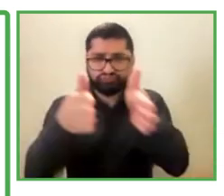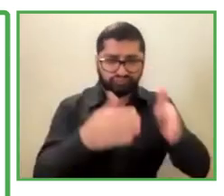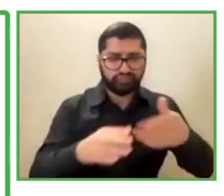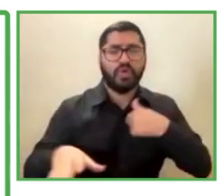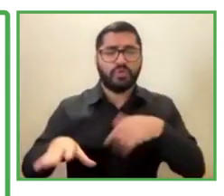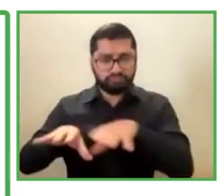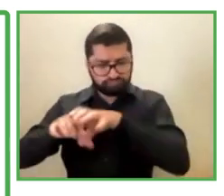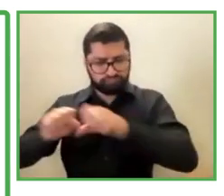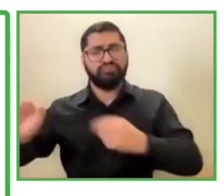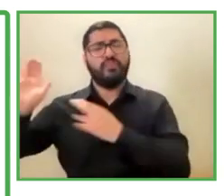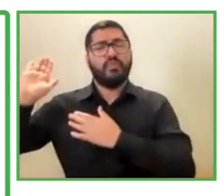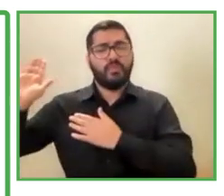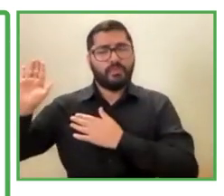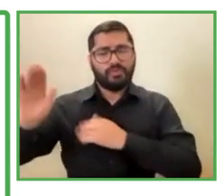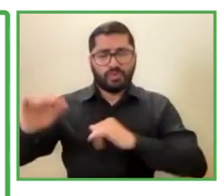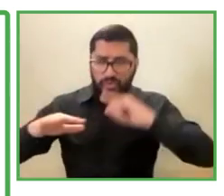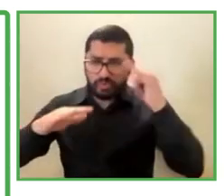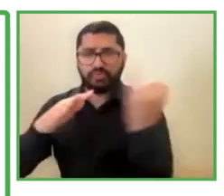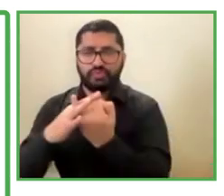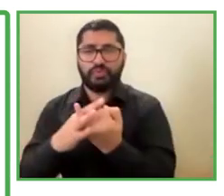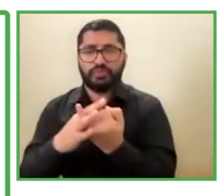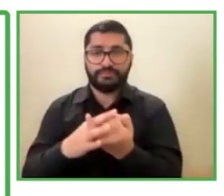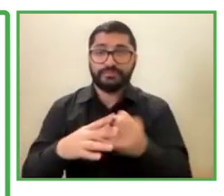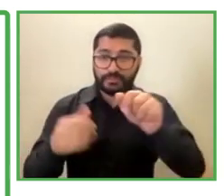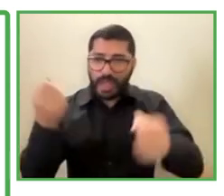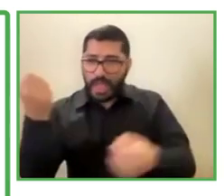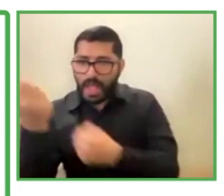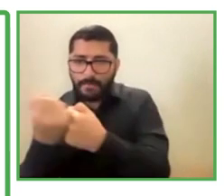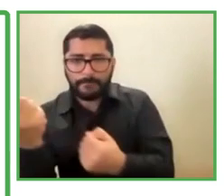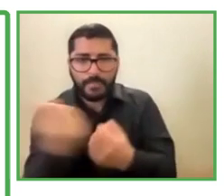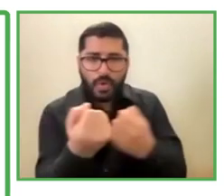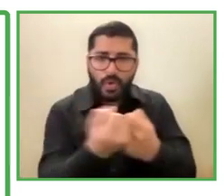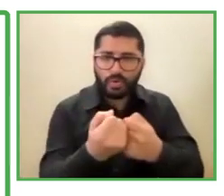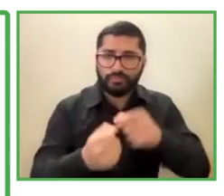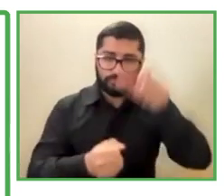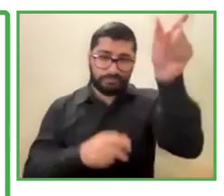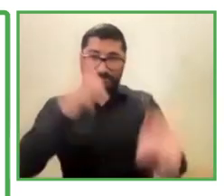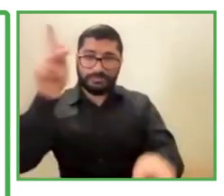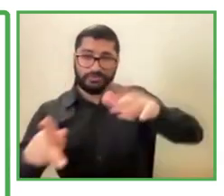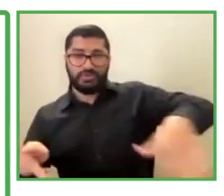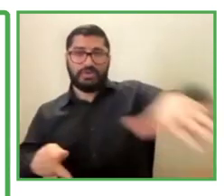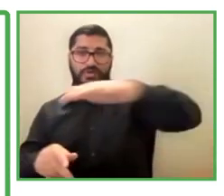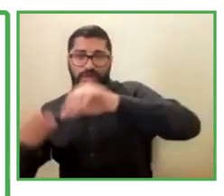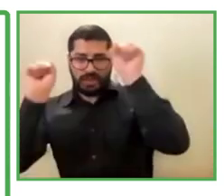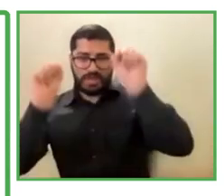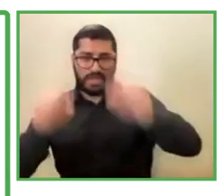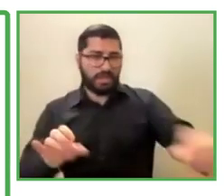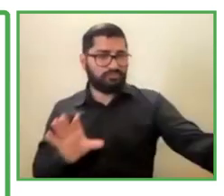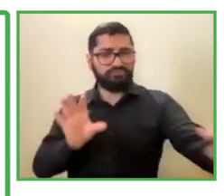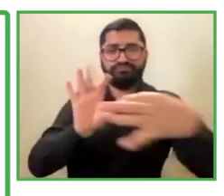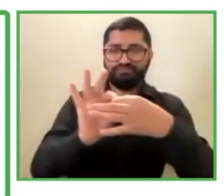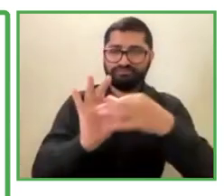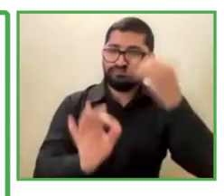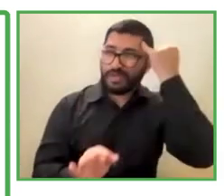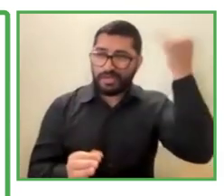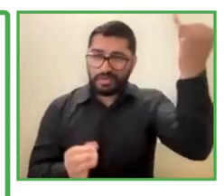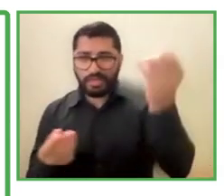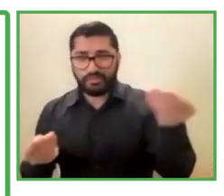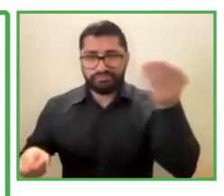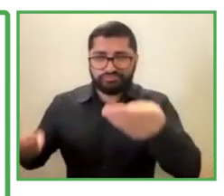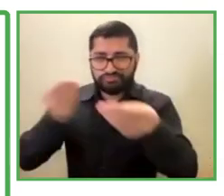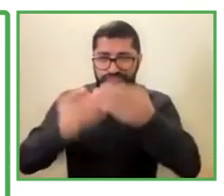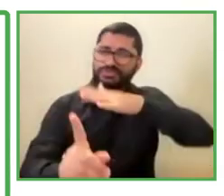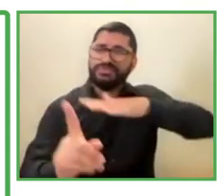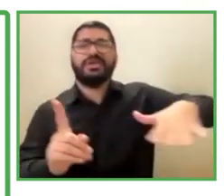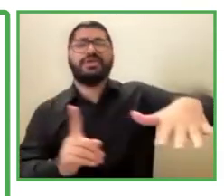diversity. We support and connect entrepreneurs with initiatives, mainly in inclusion,